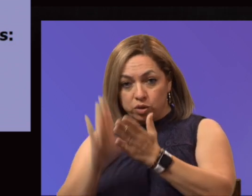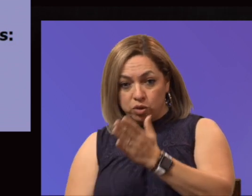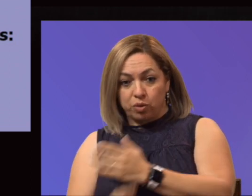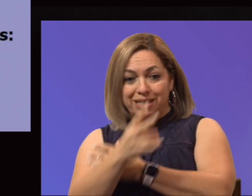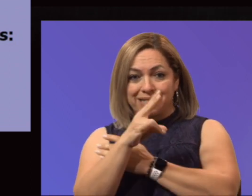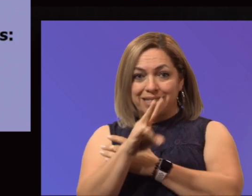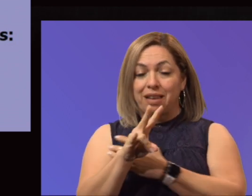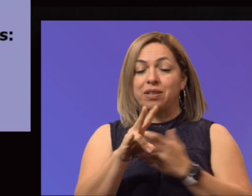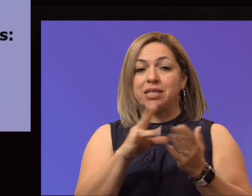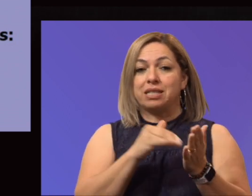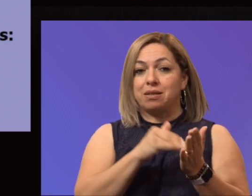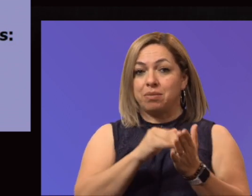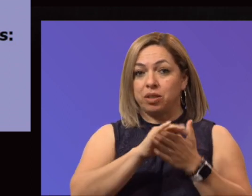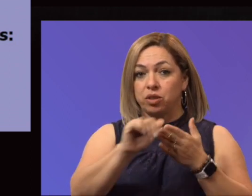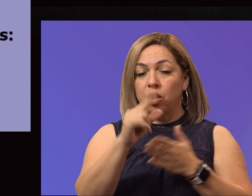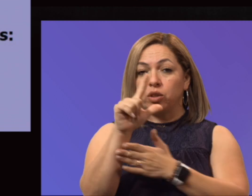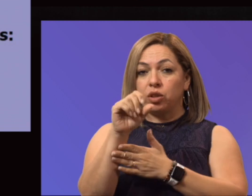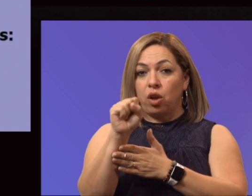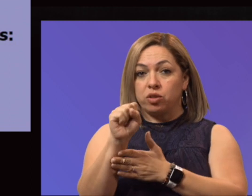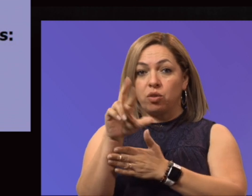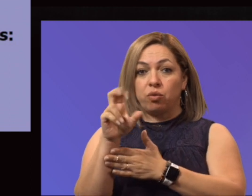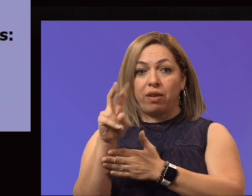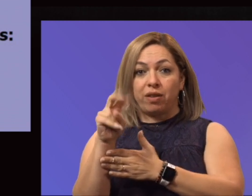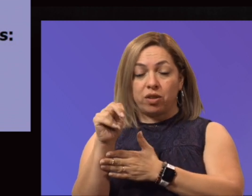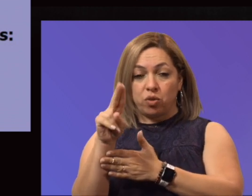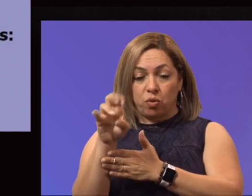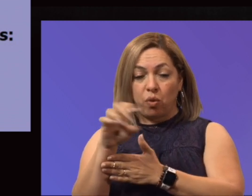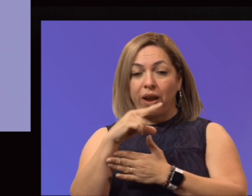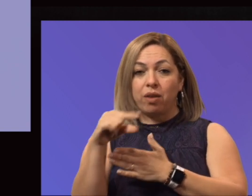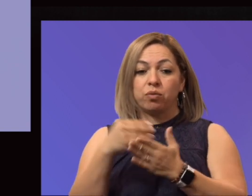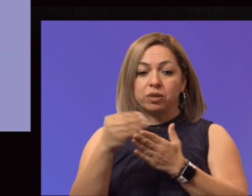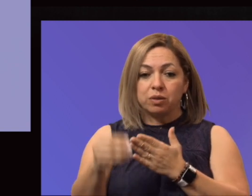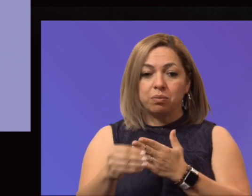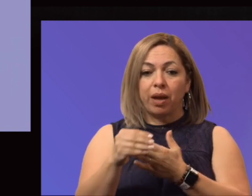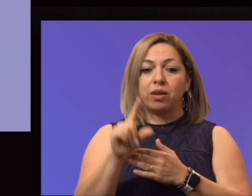and that we'll spend an additional $3.1 million in institutional funding.